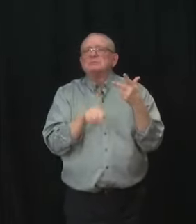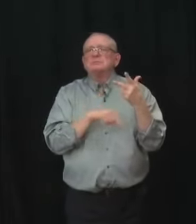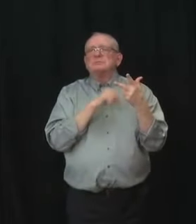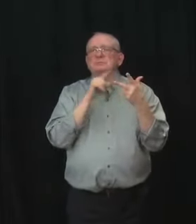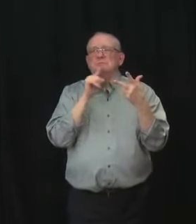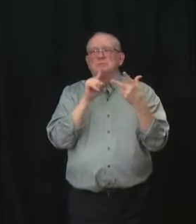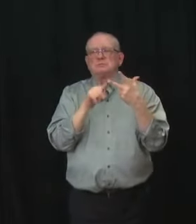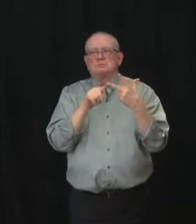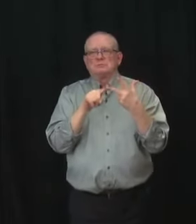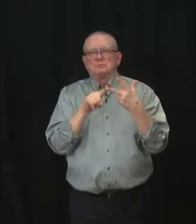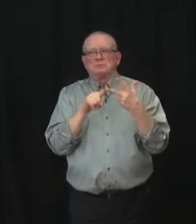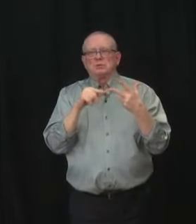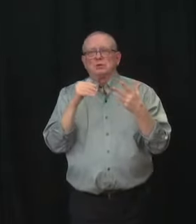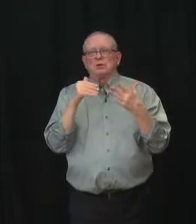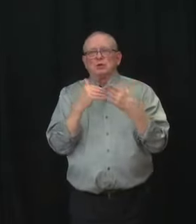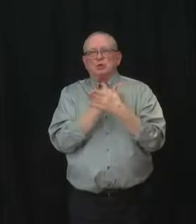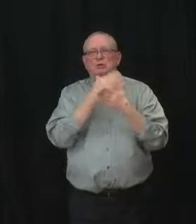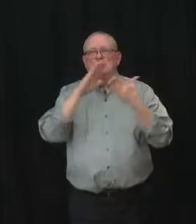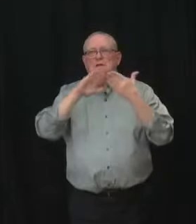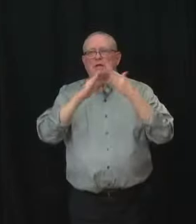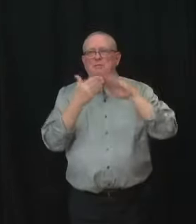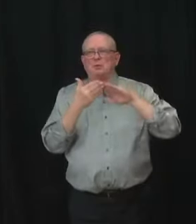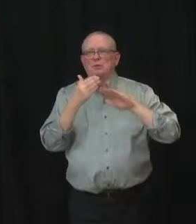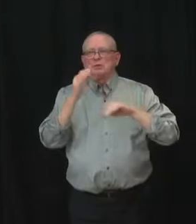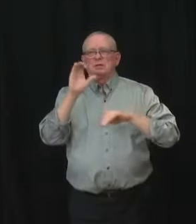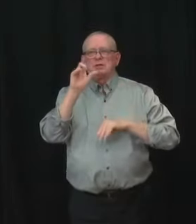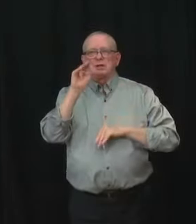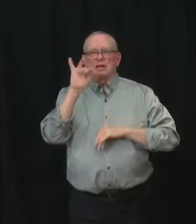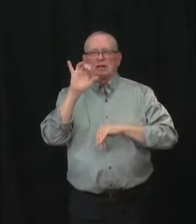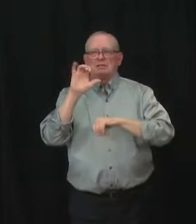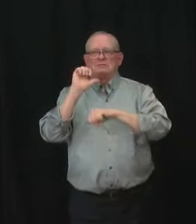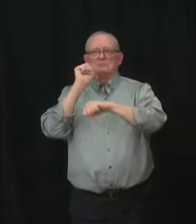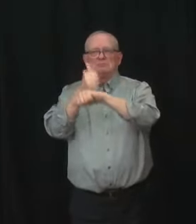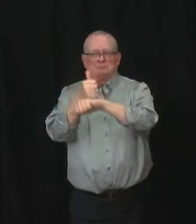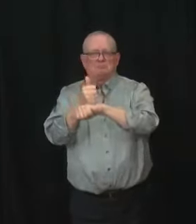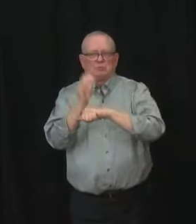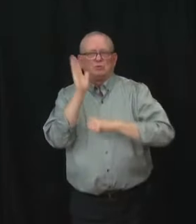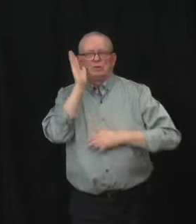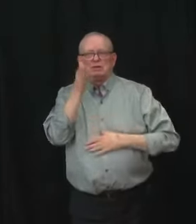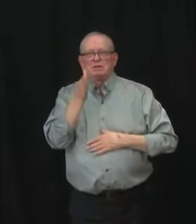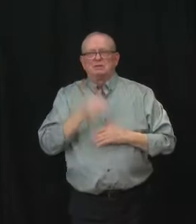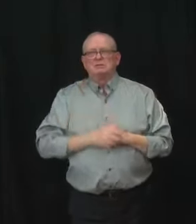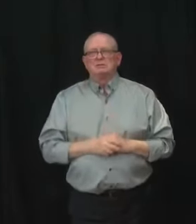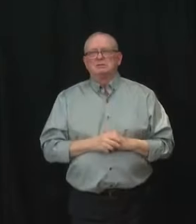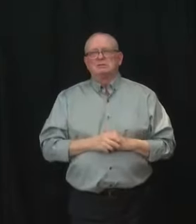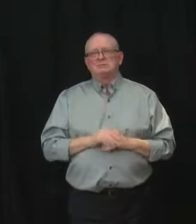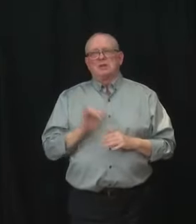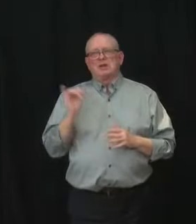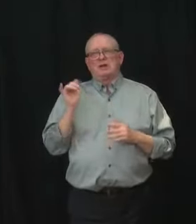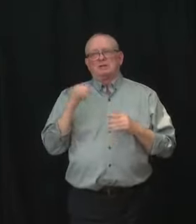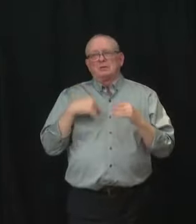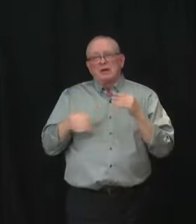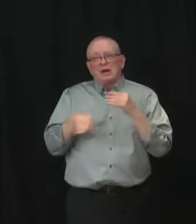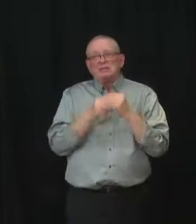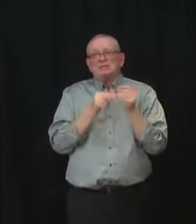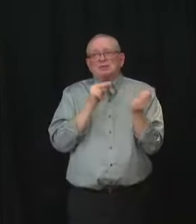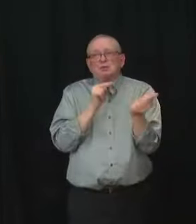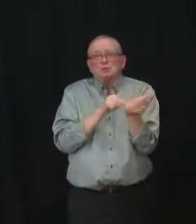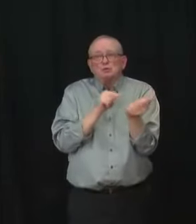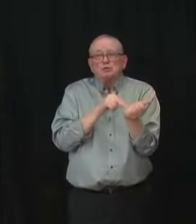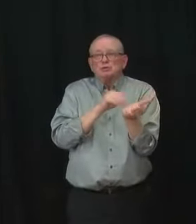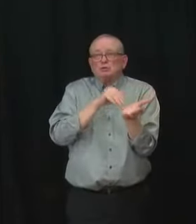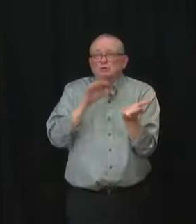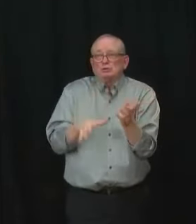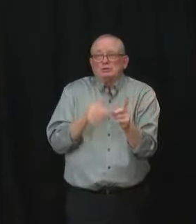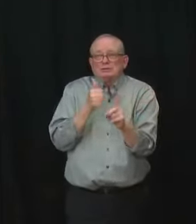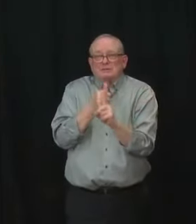You know as Dr. Yu indicated last week uh we're bringing on board numbers of nursing students. We've hired uh over the last two years hundreds